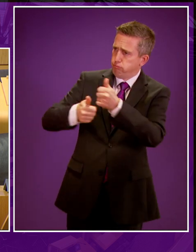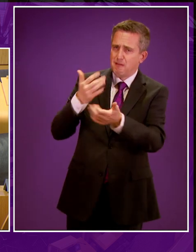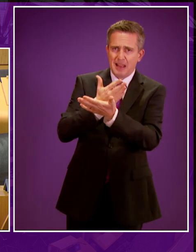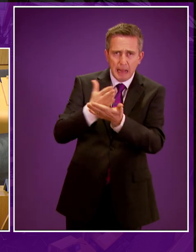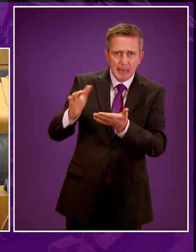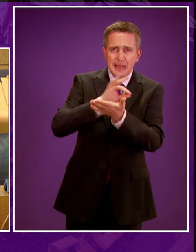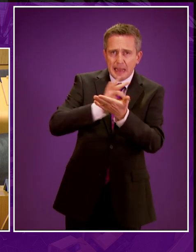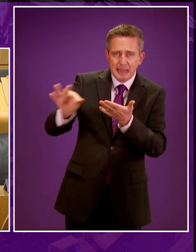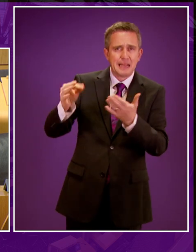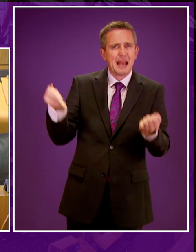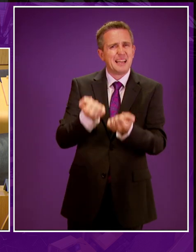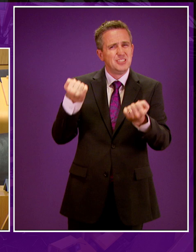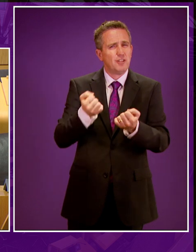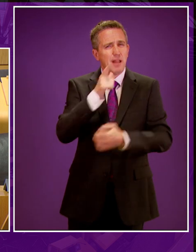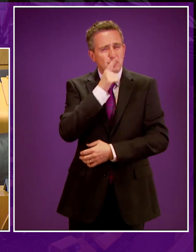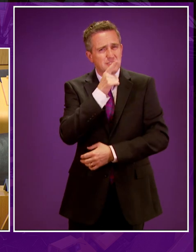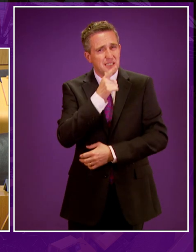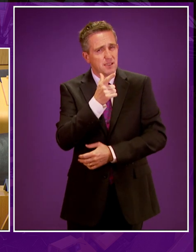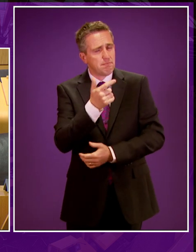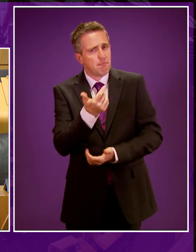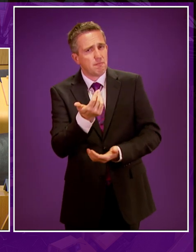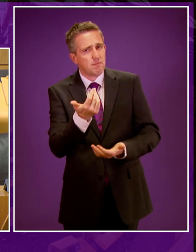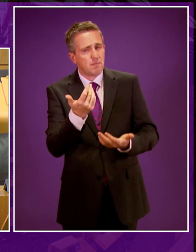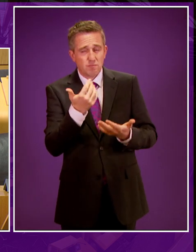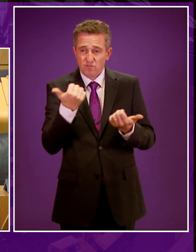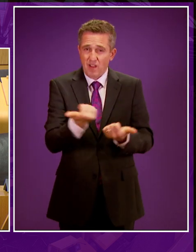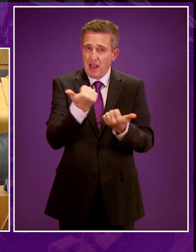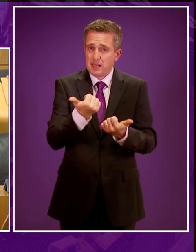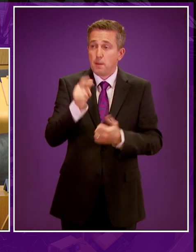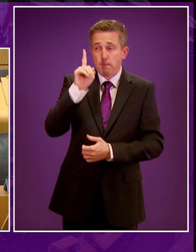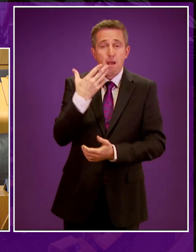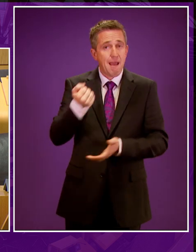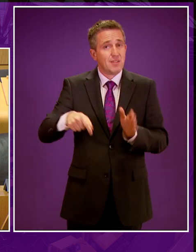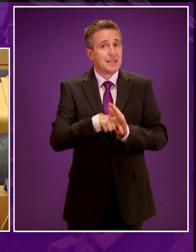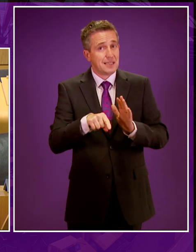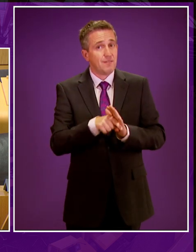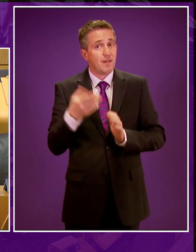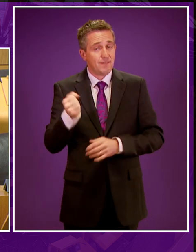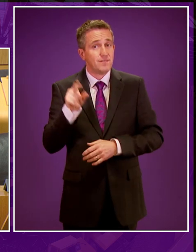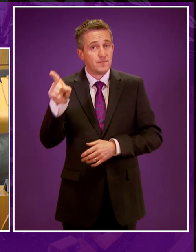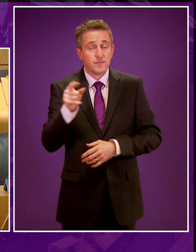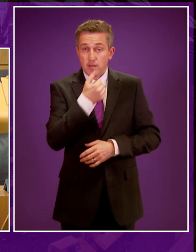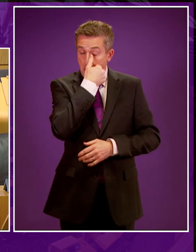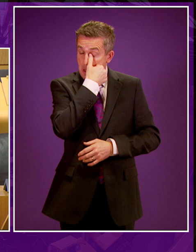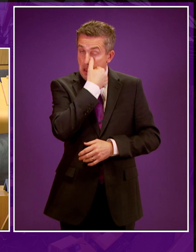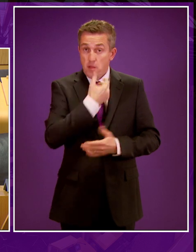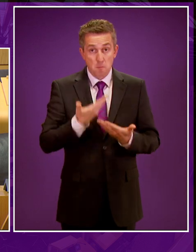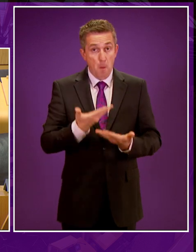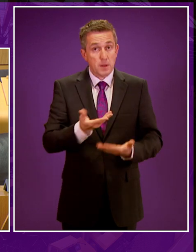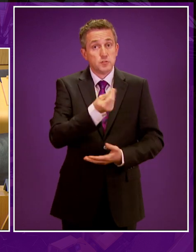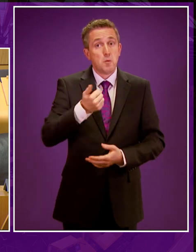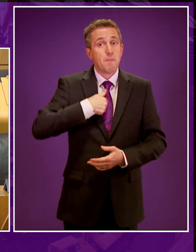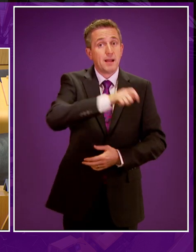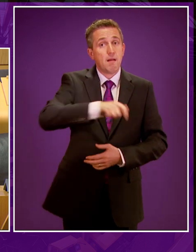friendly electricity. But like every form of energy production, it does have its negatives. Now, I'm supporting constituents at the moment